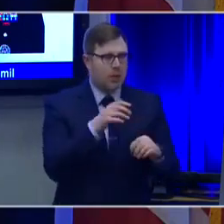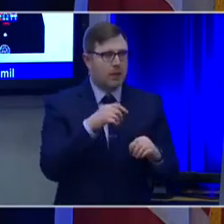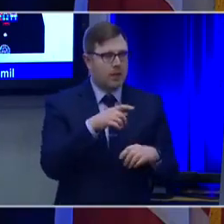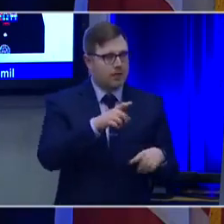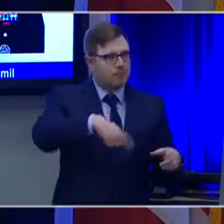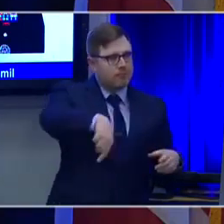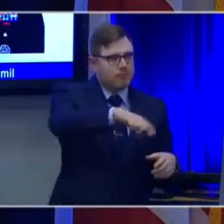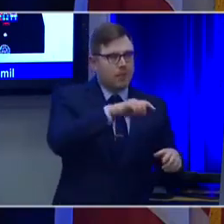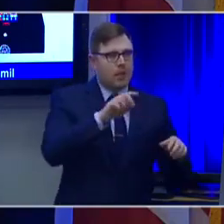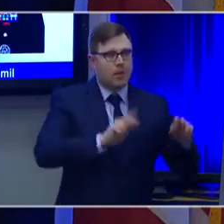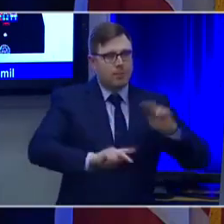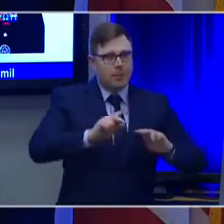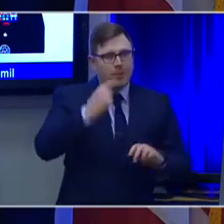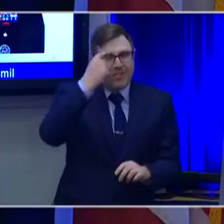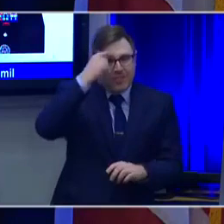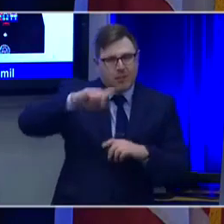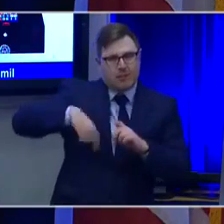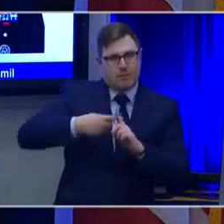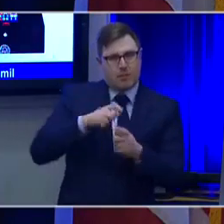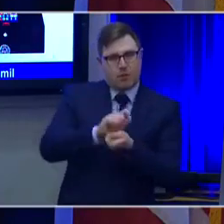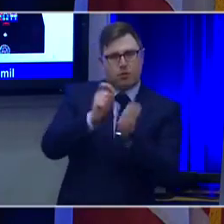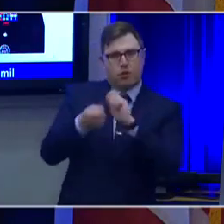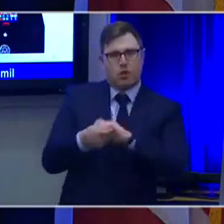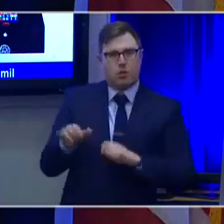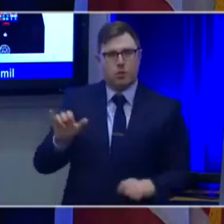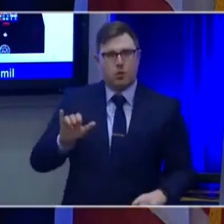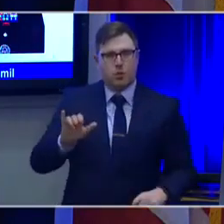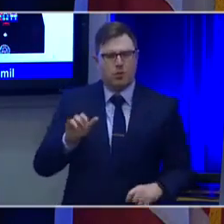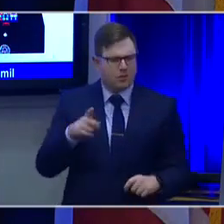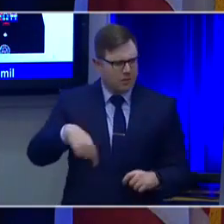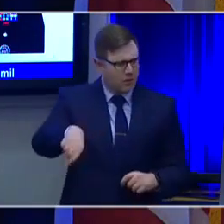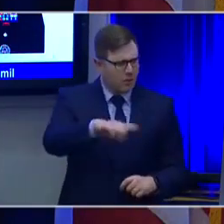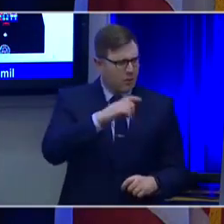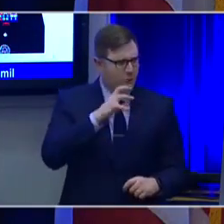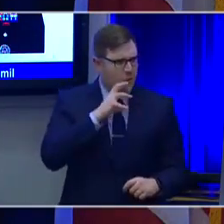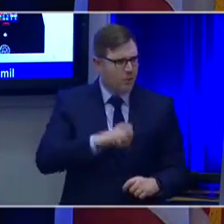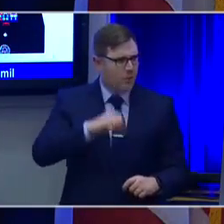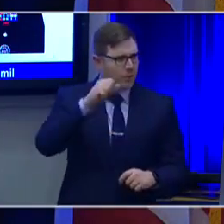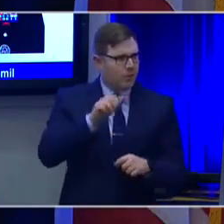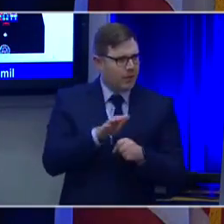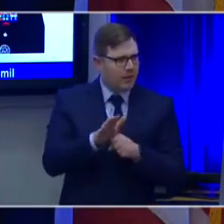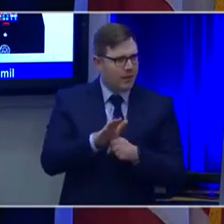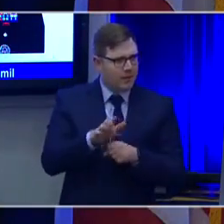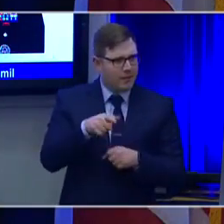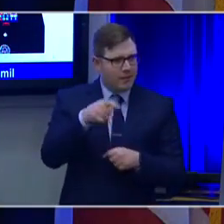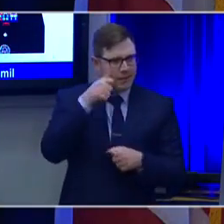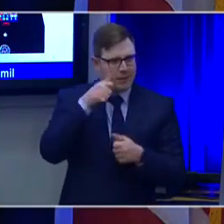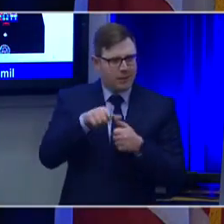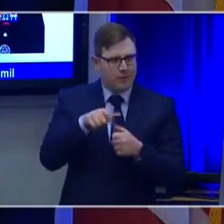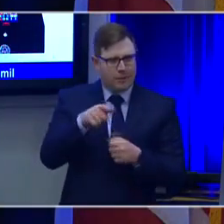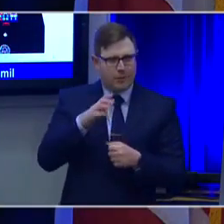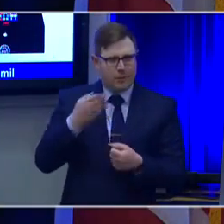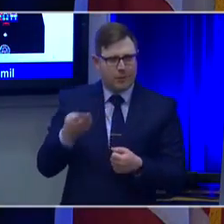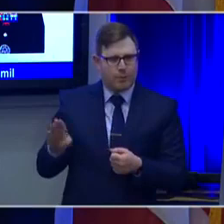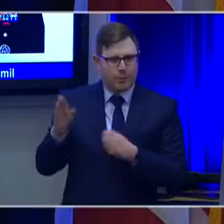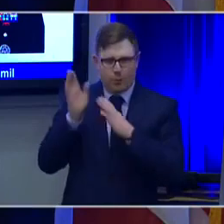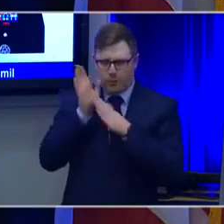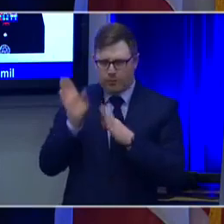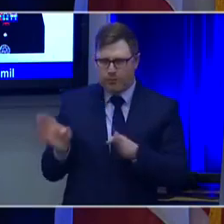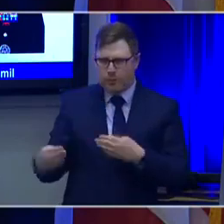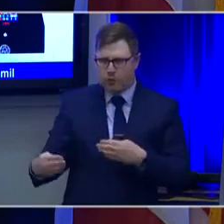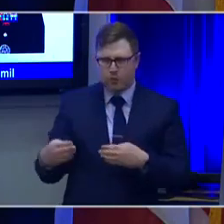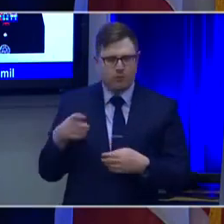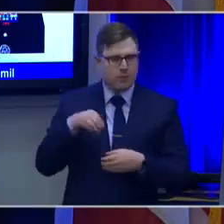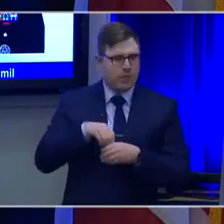I think General Shinseki said it best. Anybody old enough here to be in the blue bedroom at CGSC at Leavenworth? I know there's some